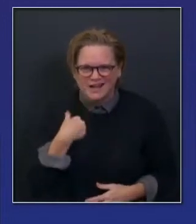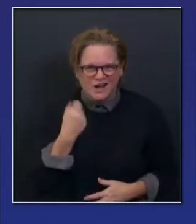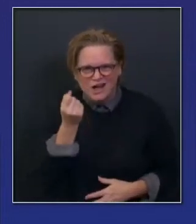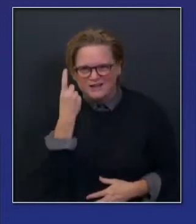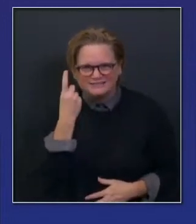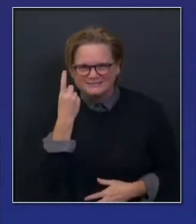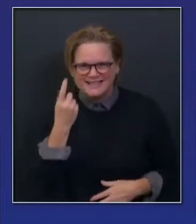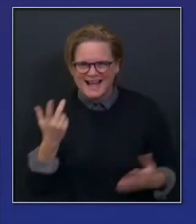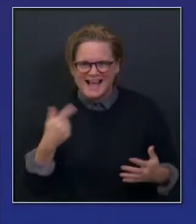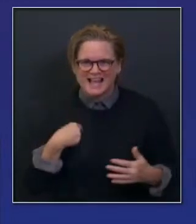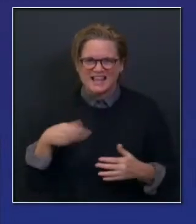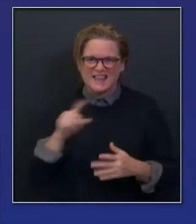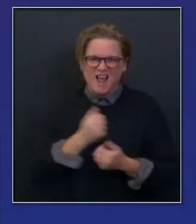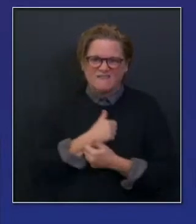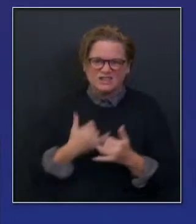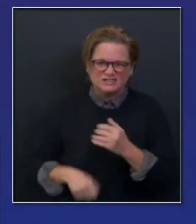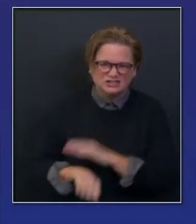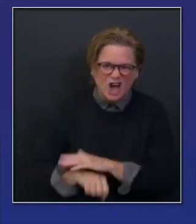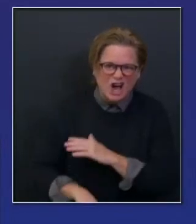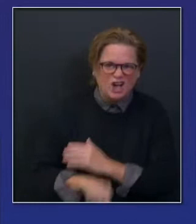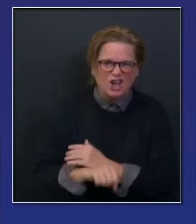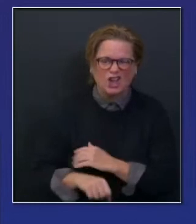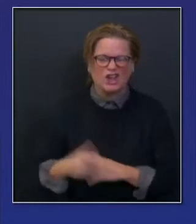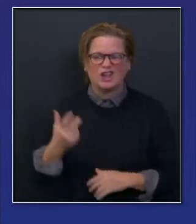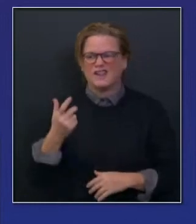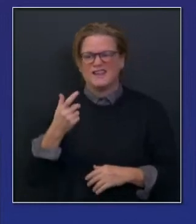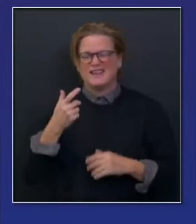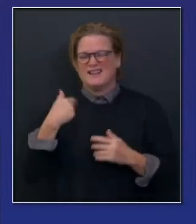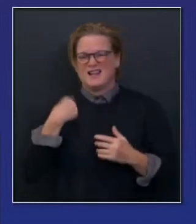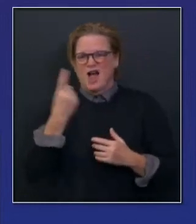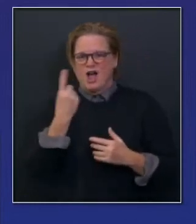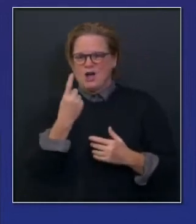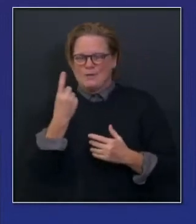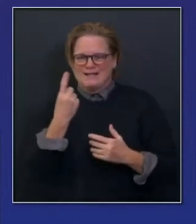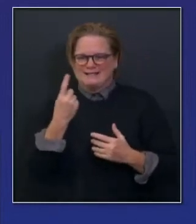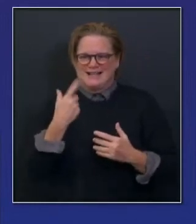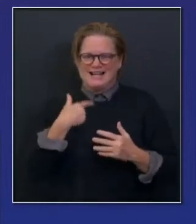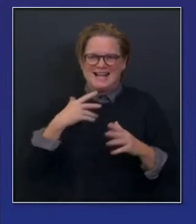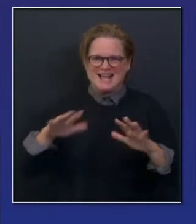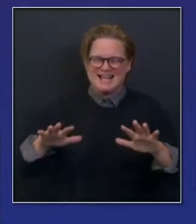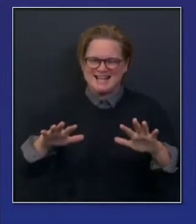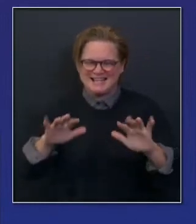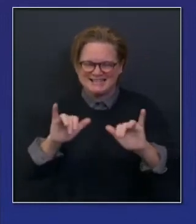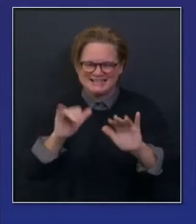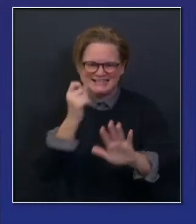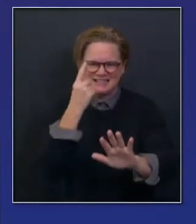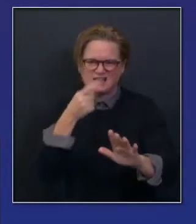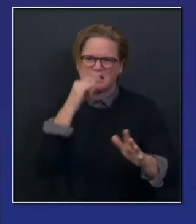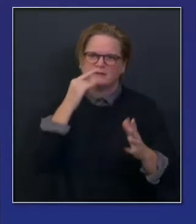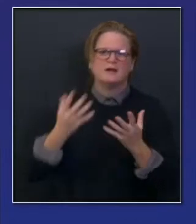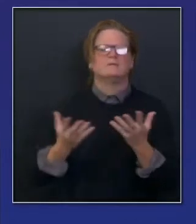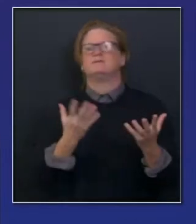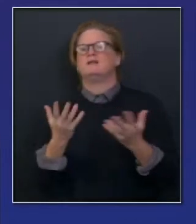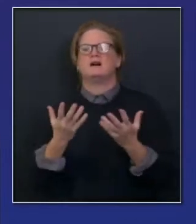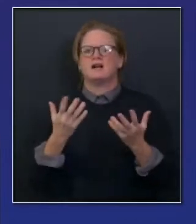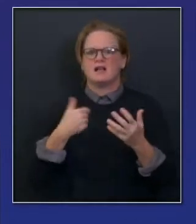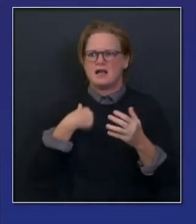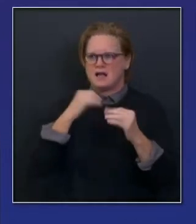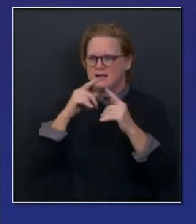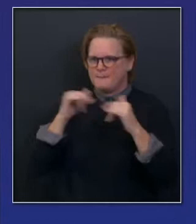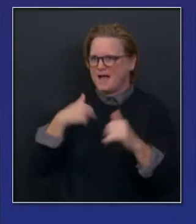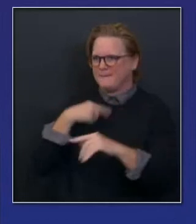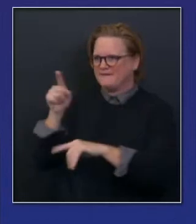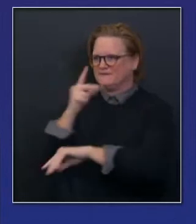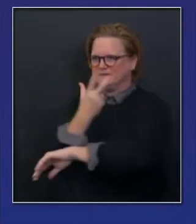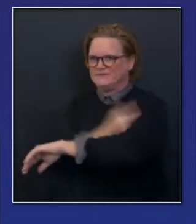two-thirds of my life is just logistics, not just in terms of PPE and addressing vaccinations, but trying to figure out